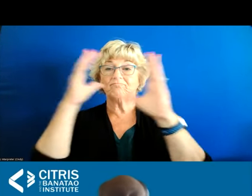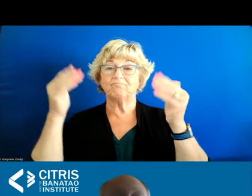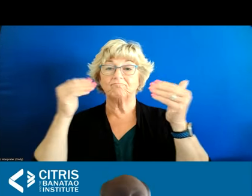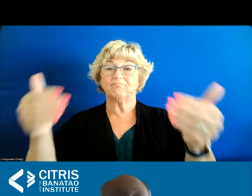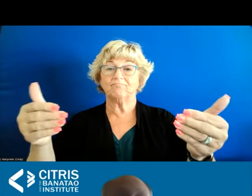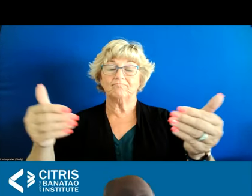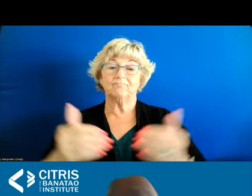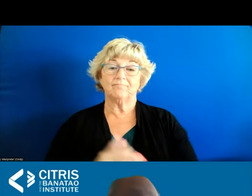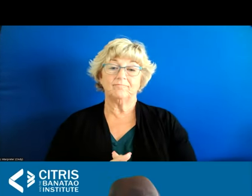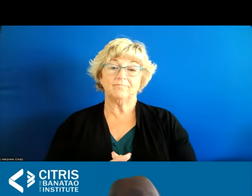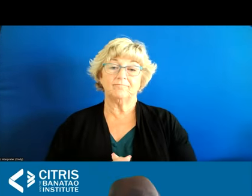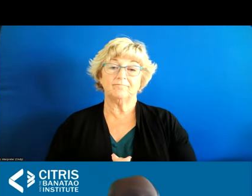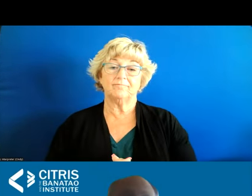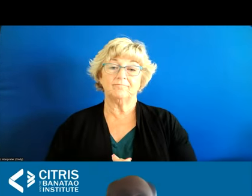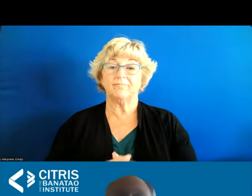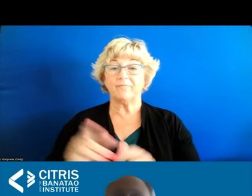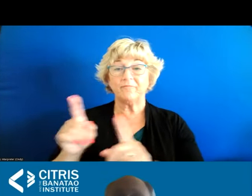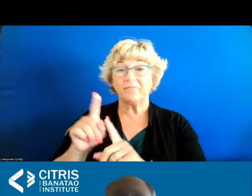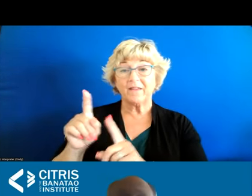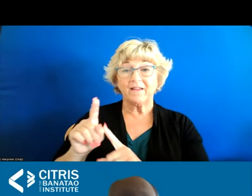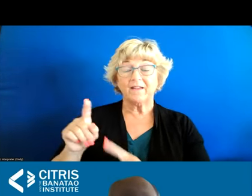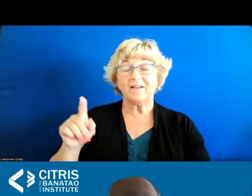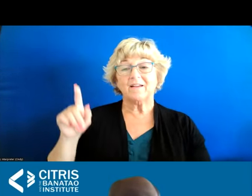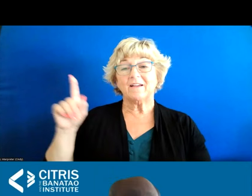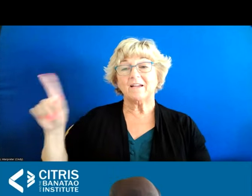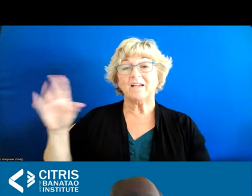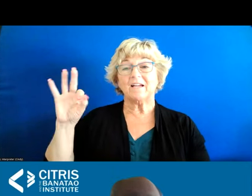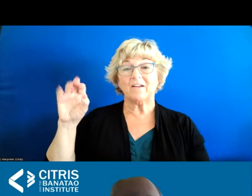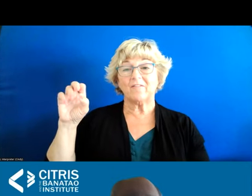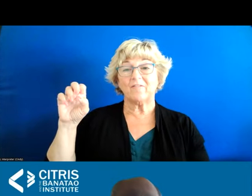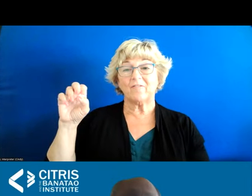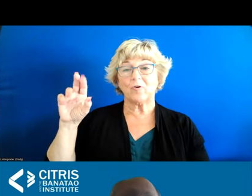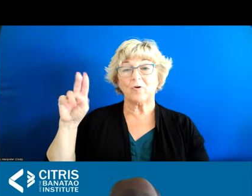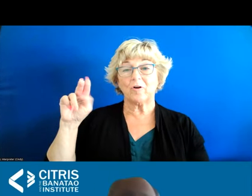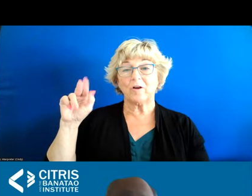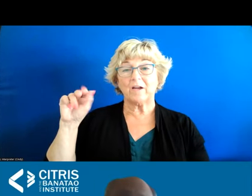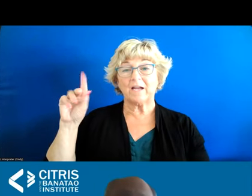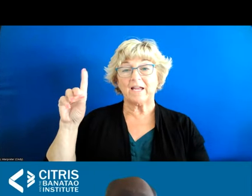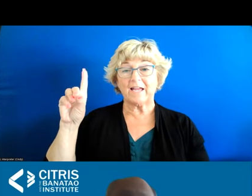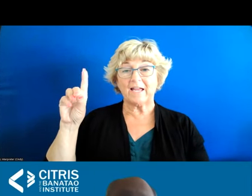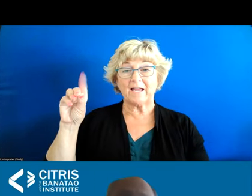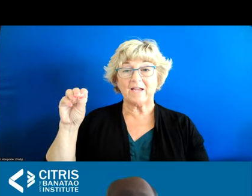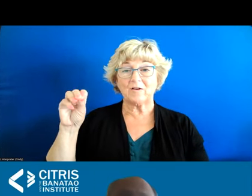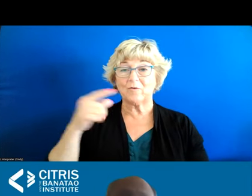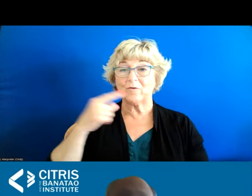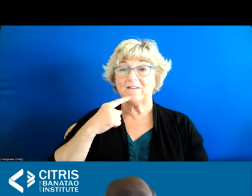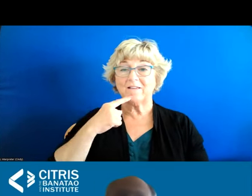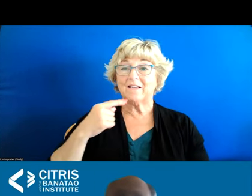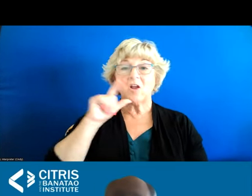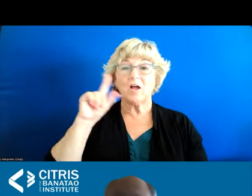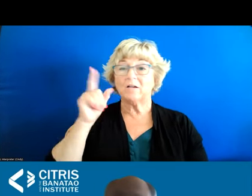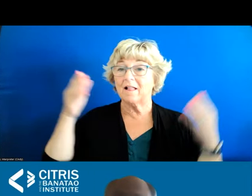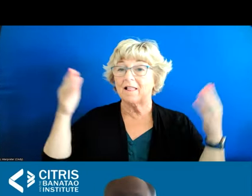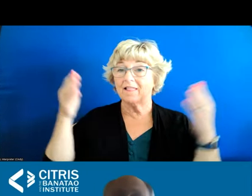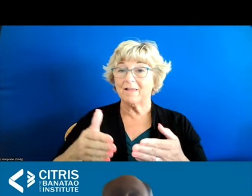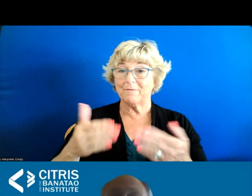over the coming years as fernando nicely said we are looking not just at this year but years to come and how we can start with the